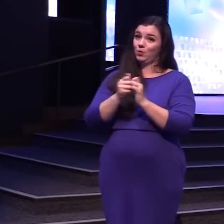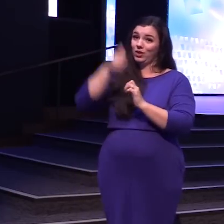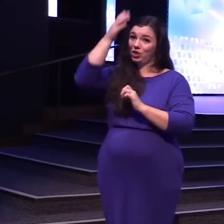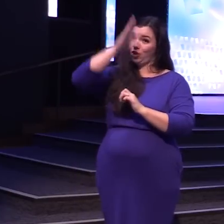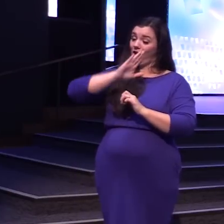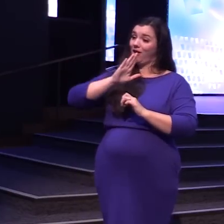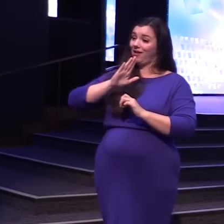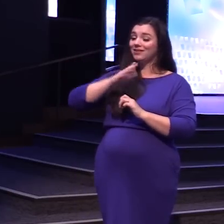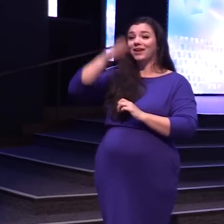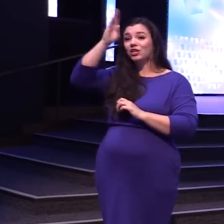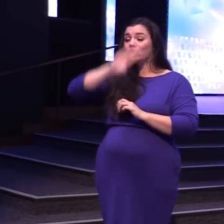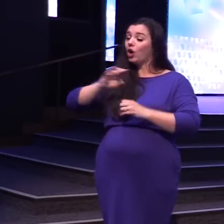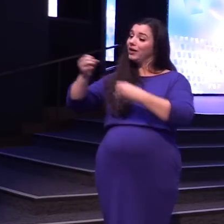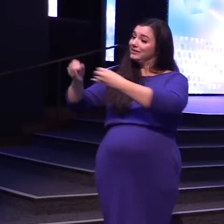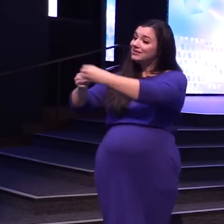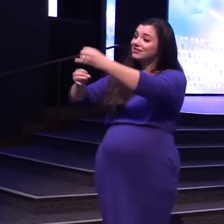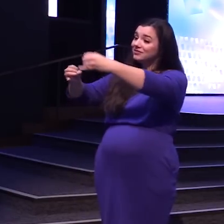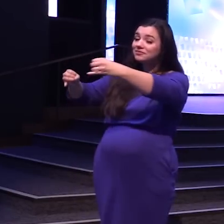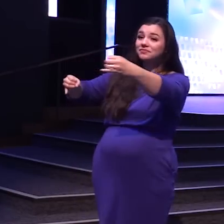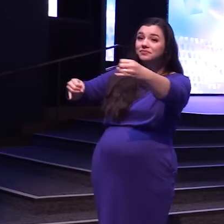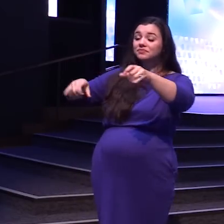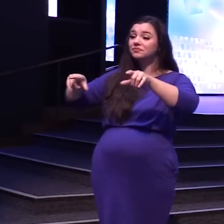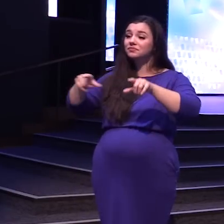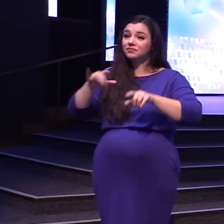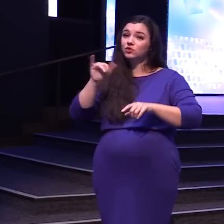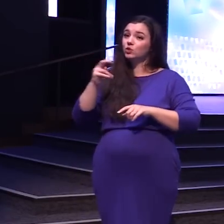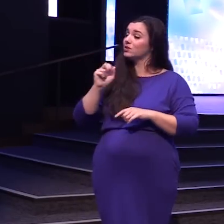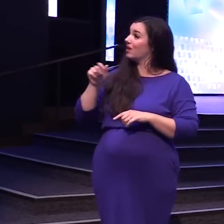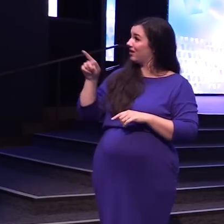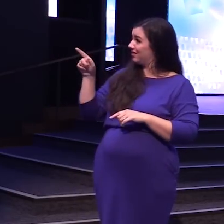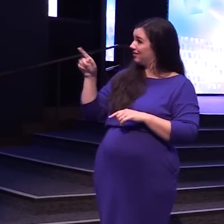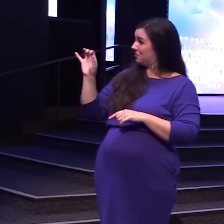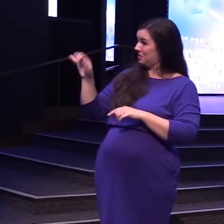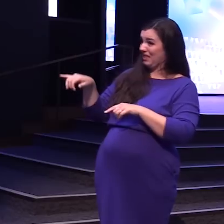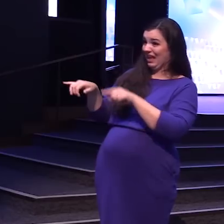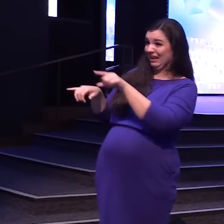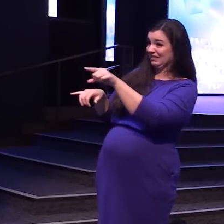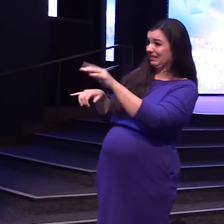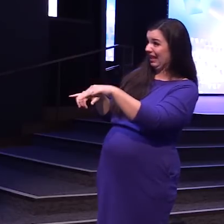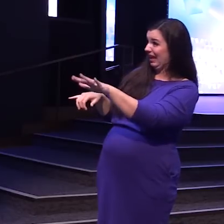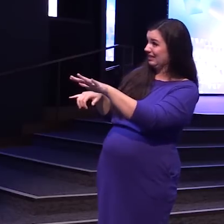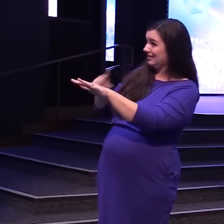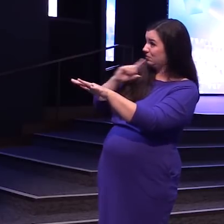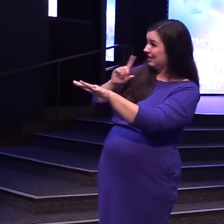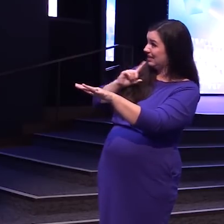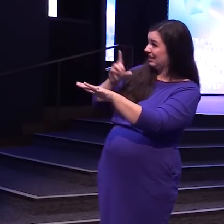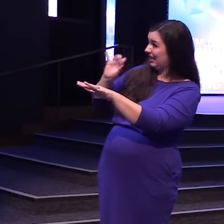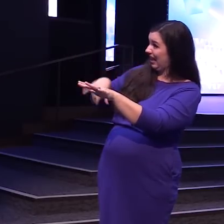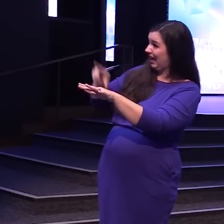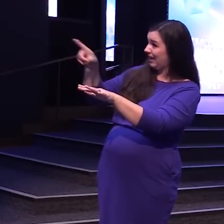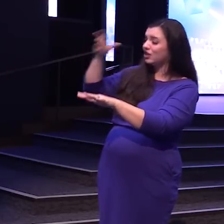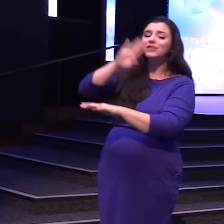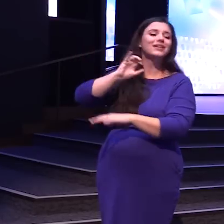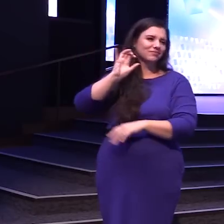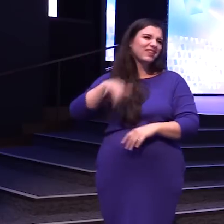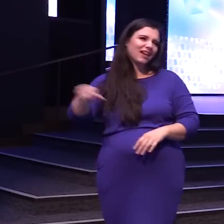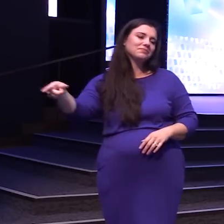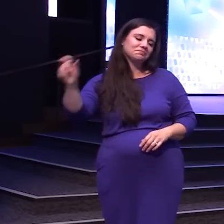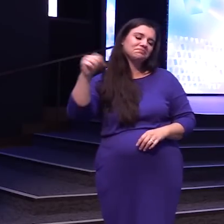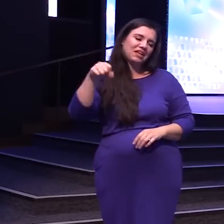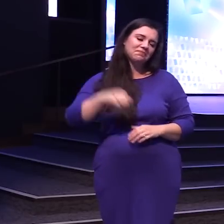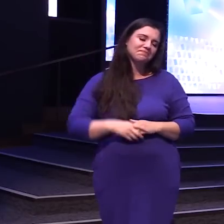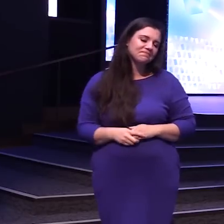outlining The boundaries Joshua's like That land That land God's like Yeah yeah That land